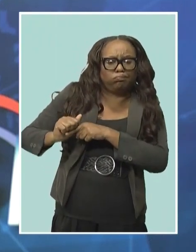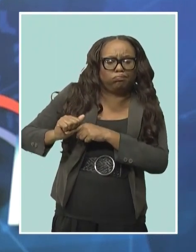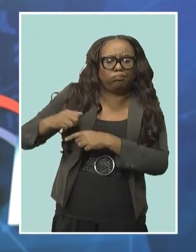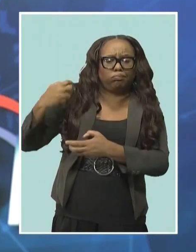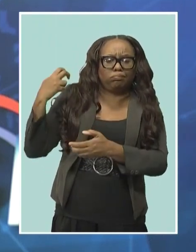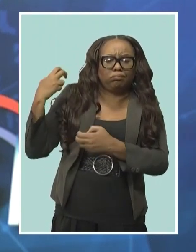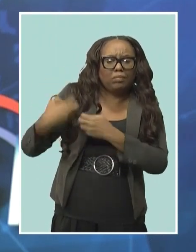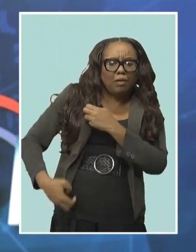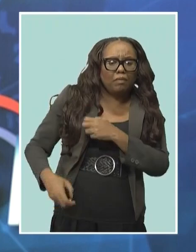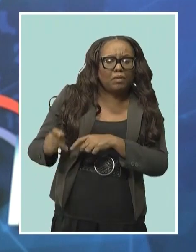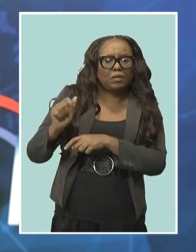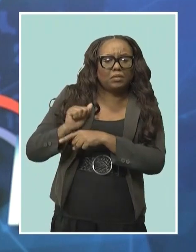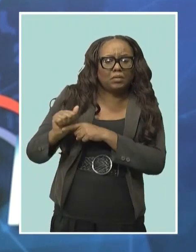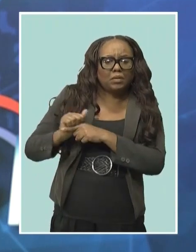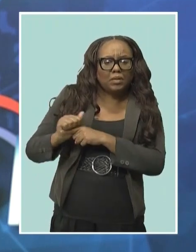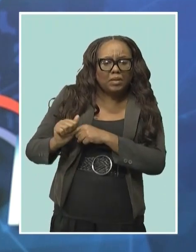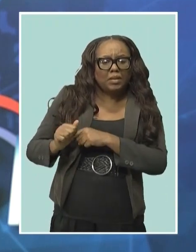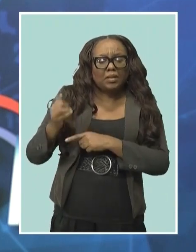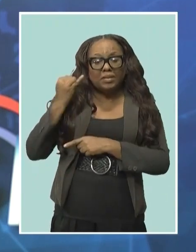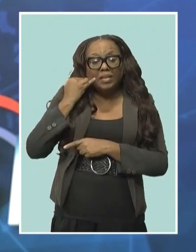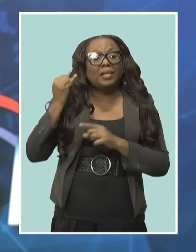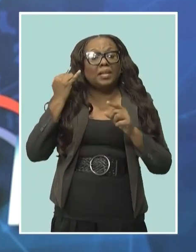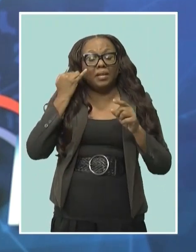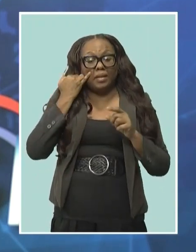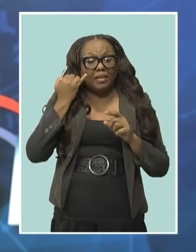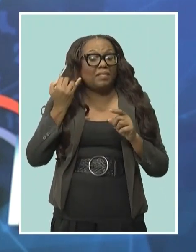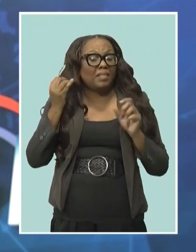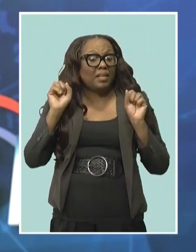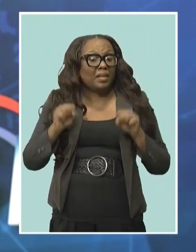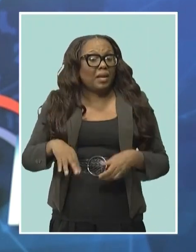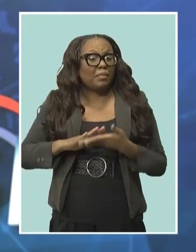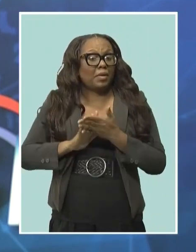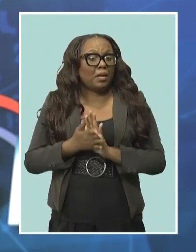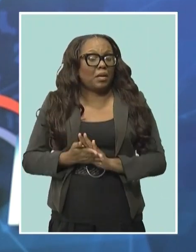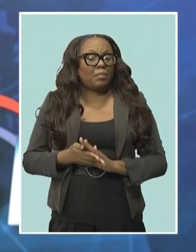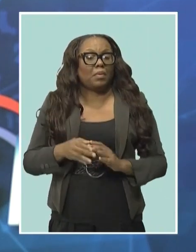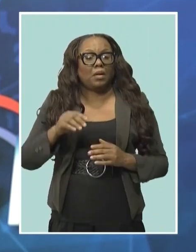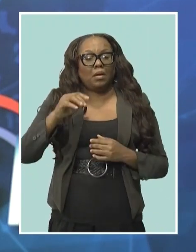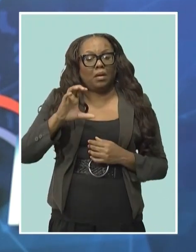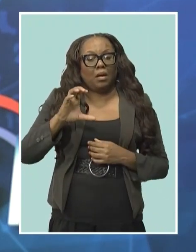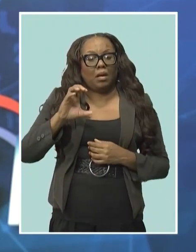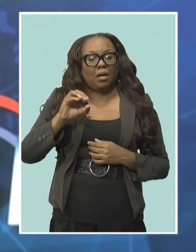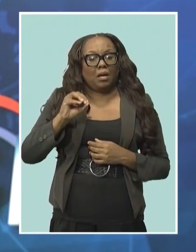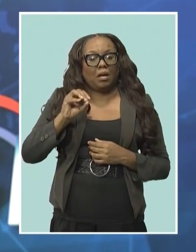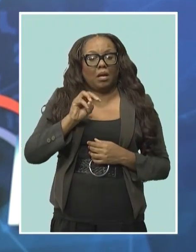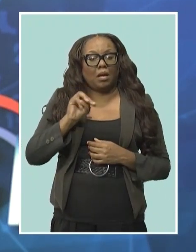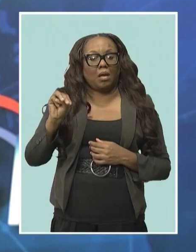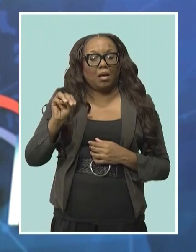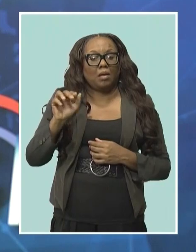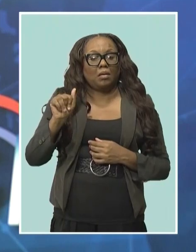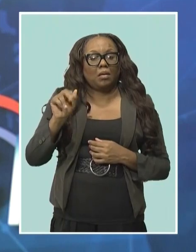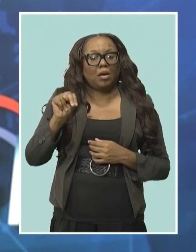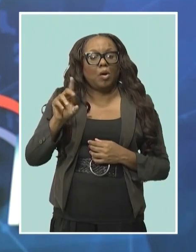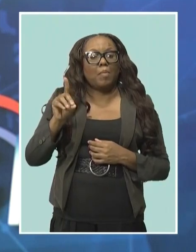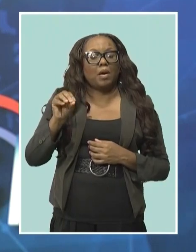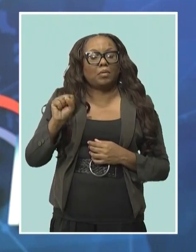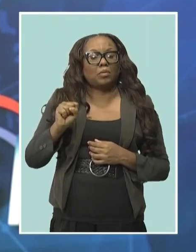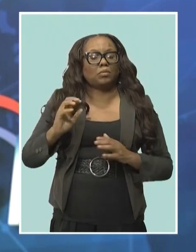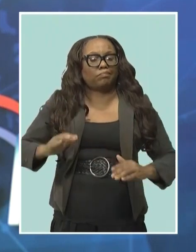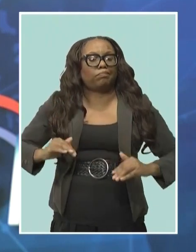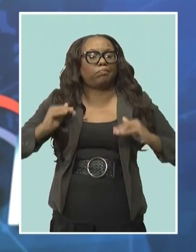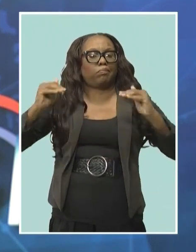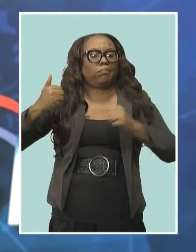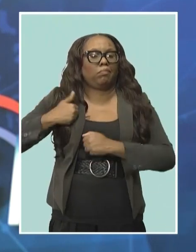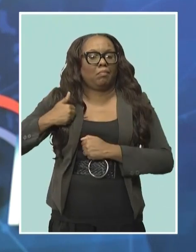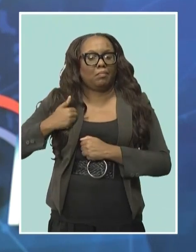if they have what it takes to be commandos. The men set off at 5 yesterday afternoon. Wendy Burke